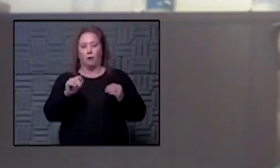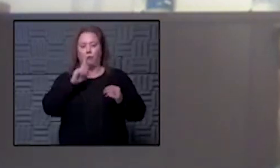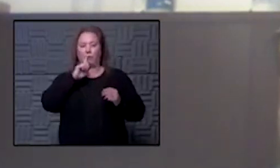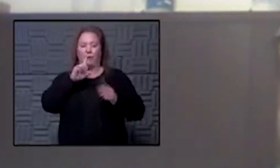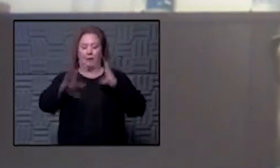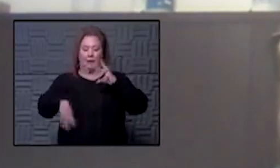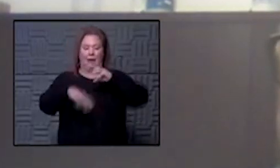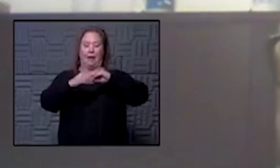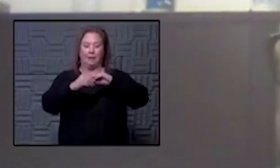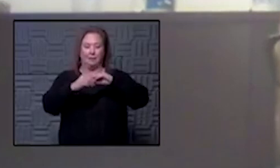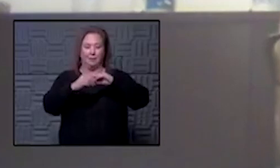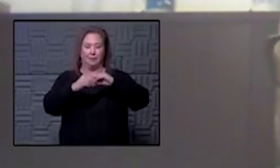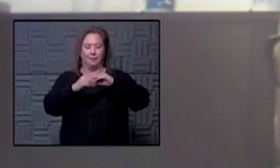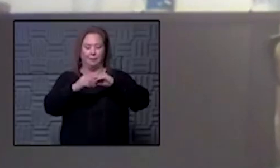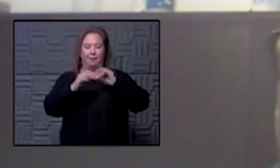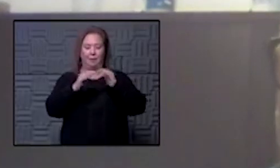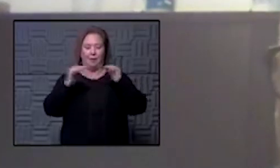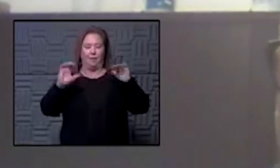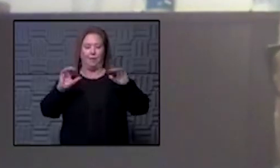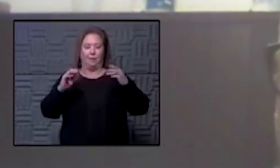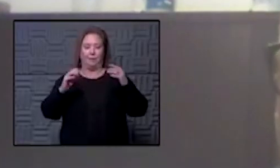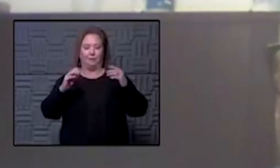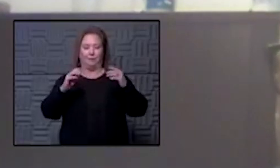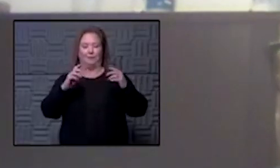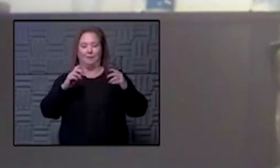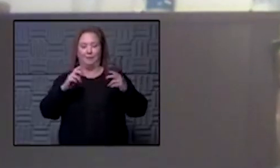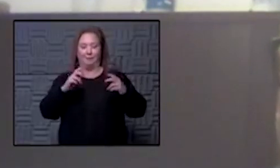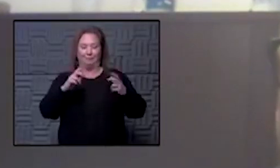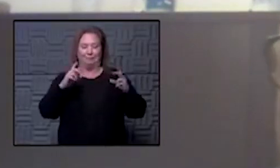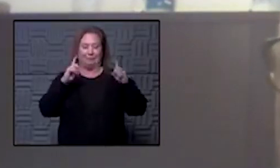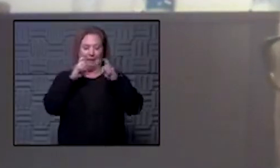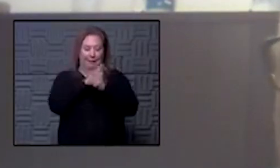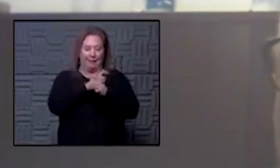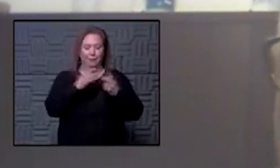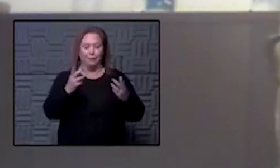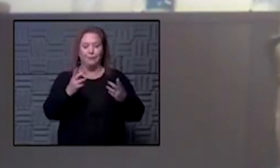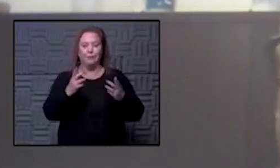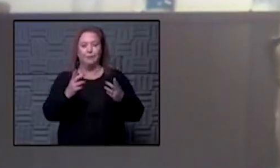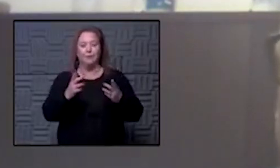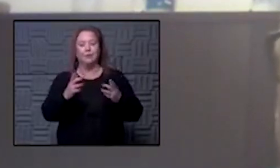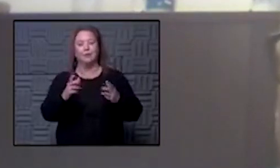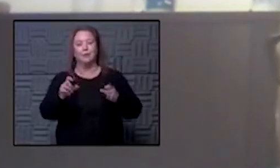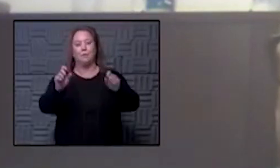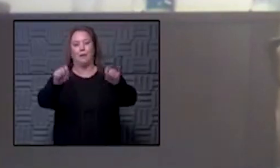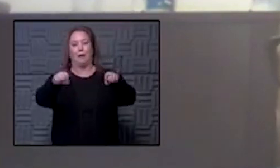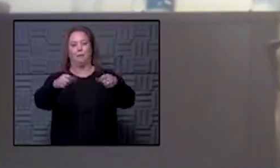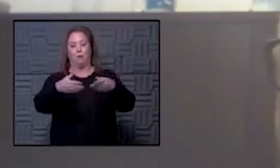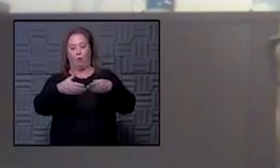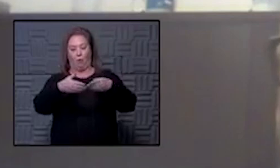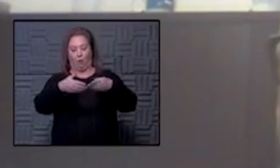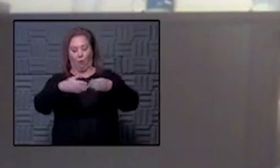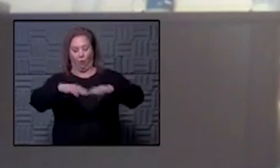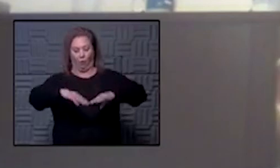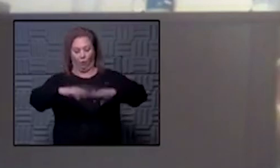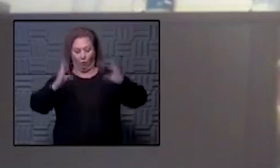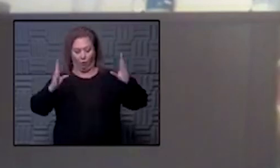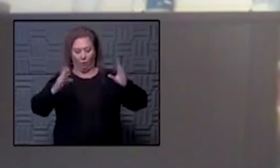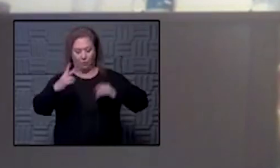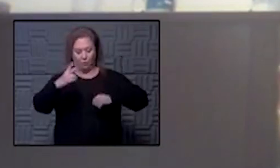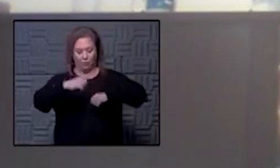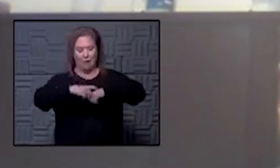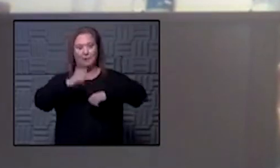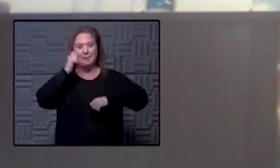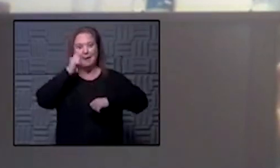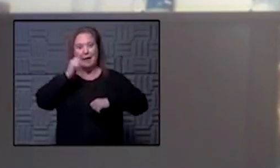adds multiple layers of logistics into it we'll be only able to open those containers twice a